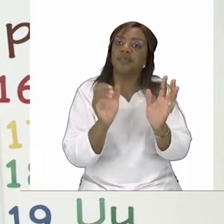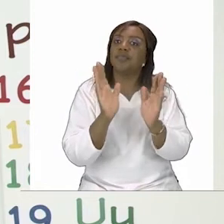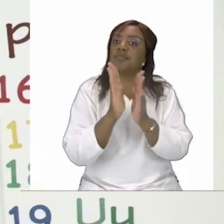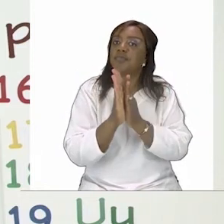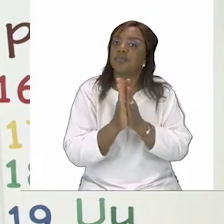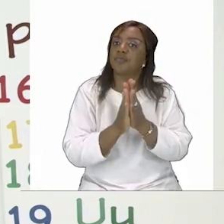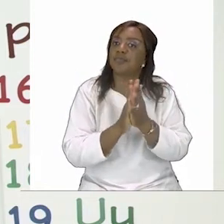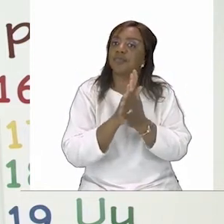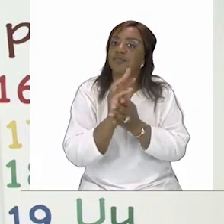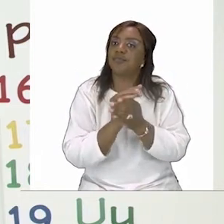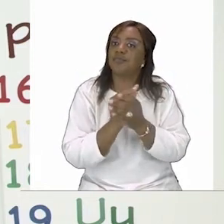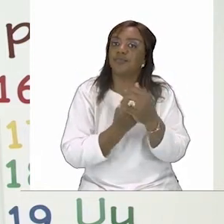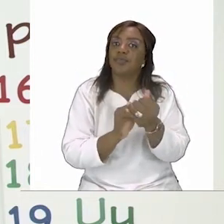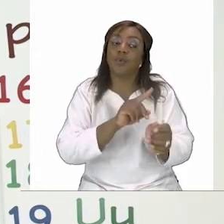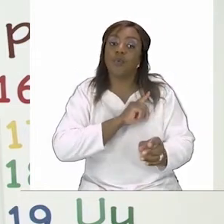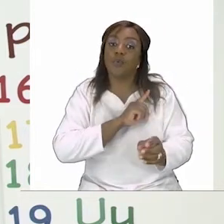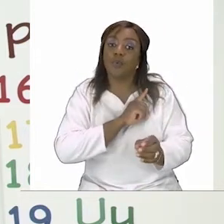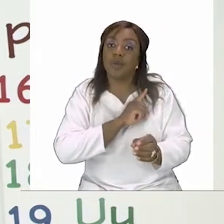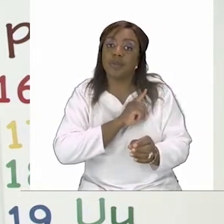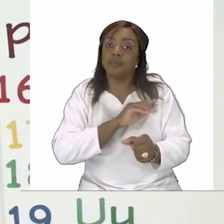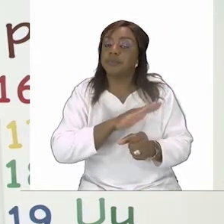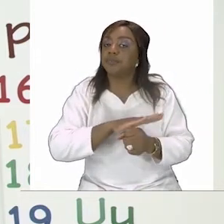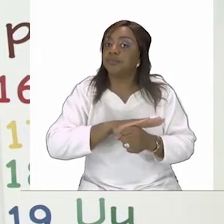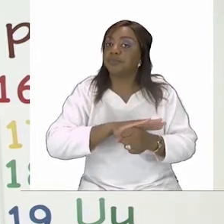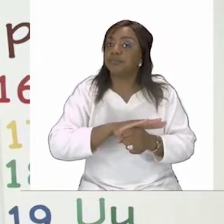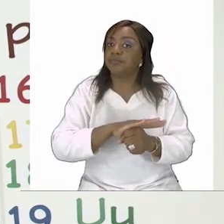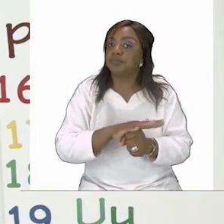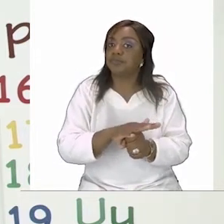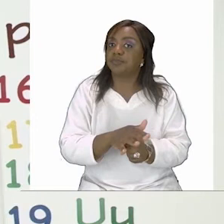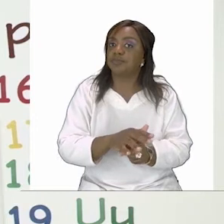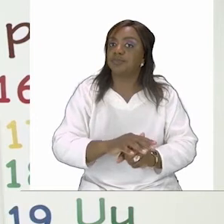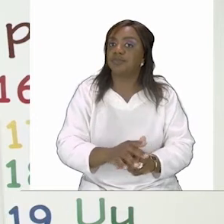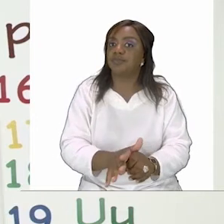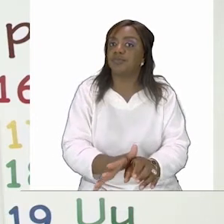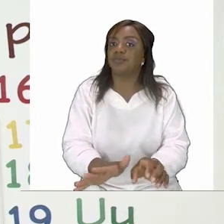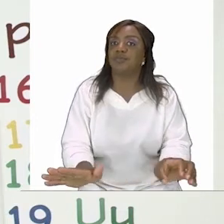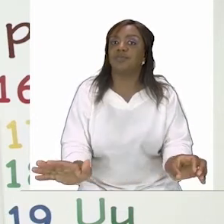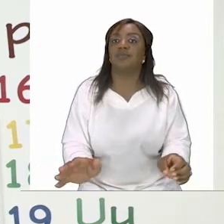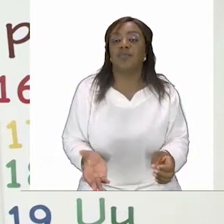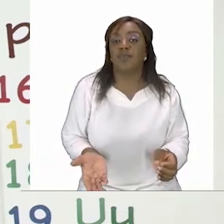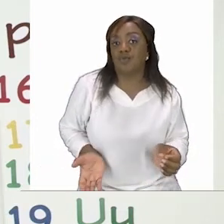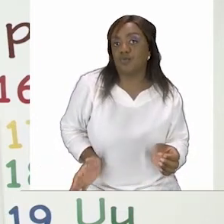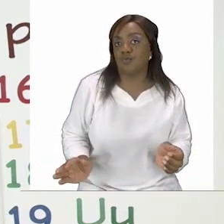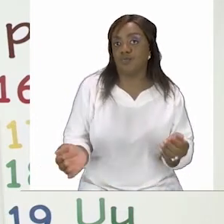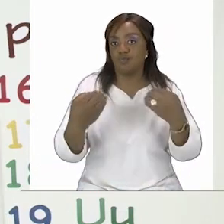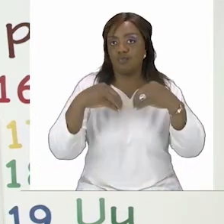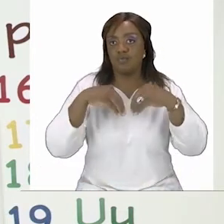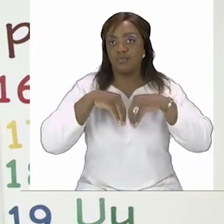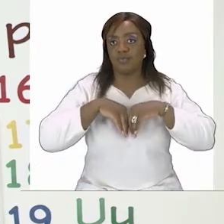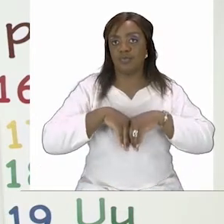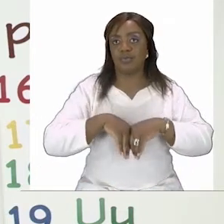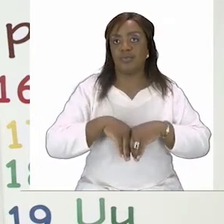sanitize remember everyone you need to sanitize to make sure that anything you